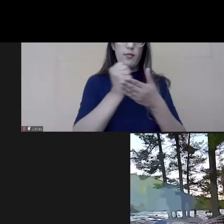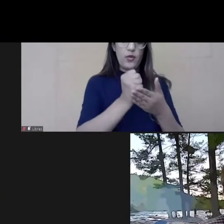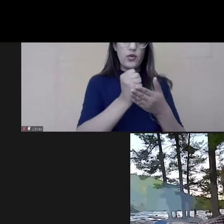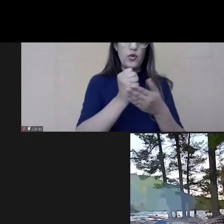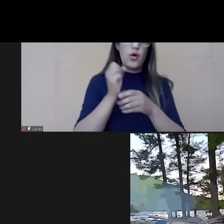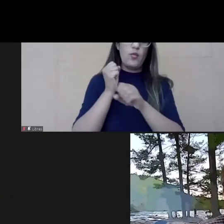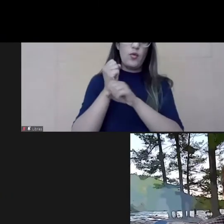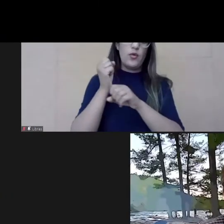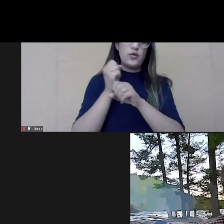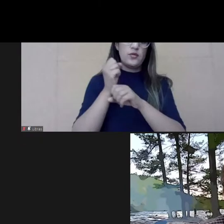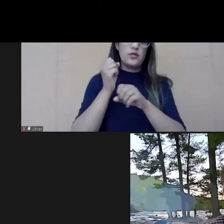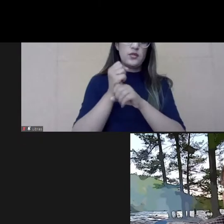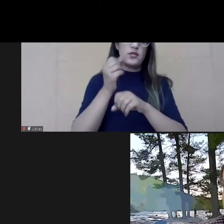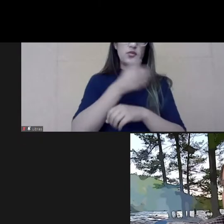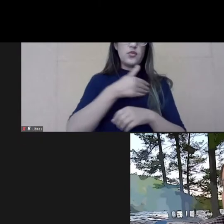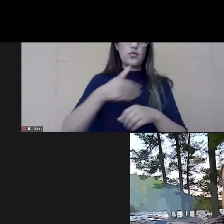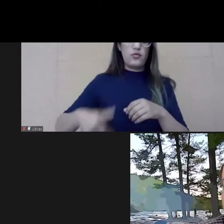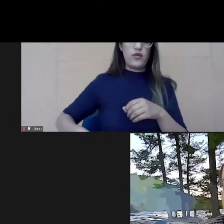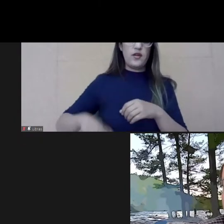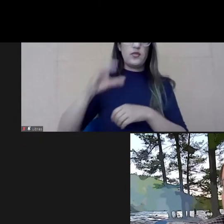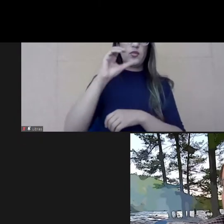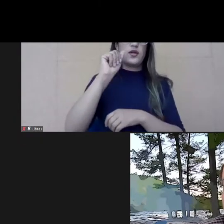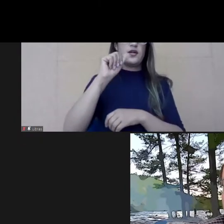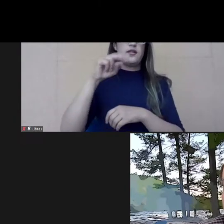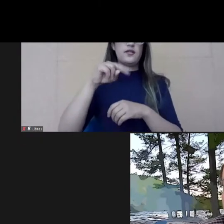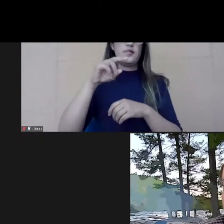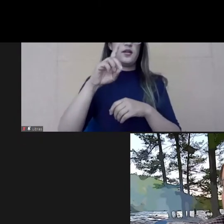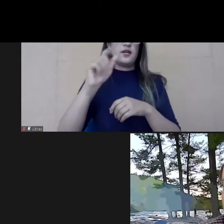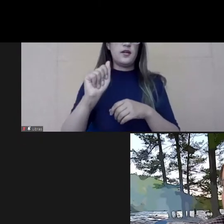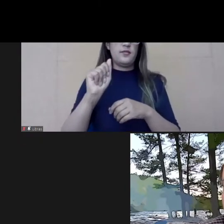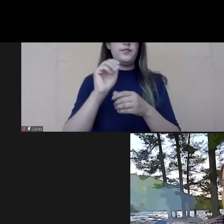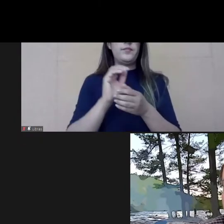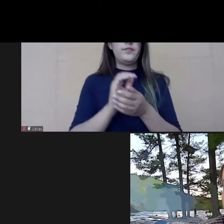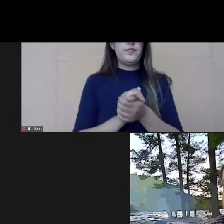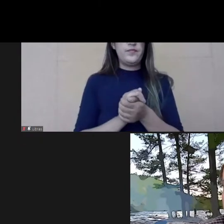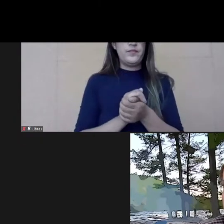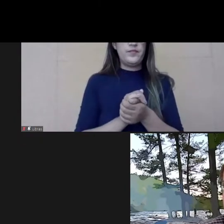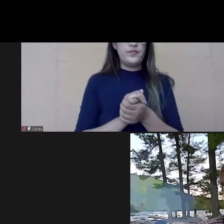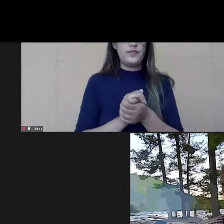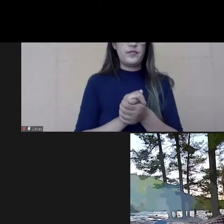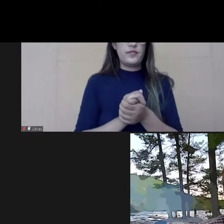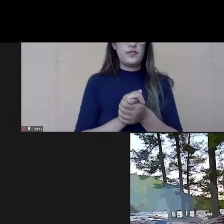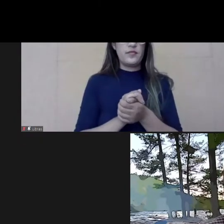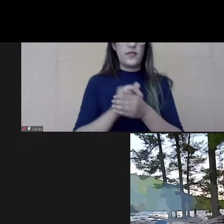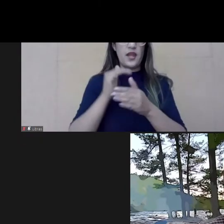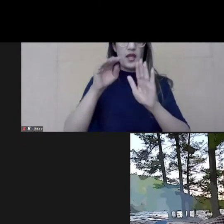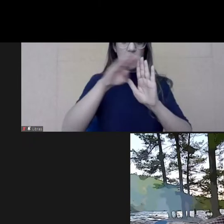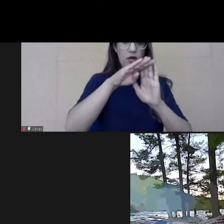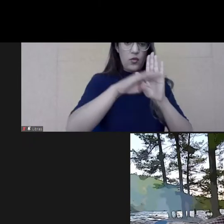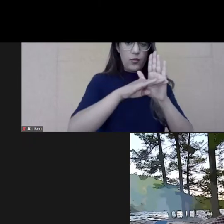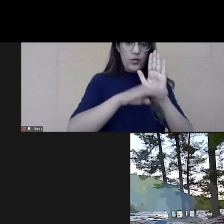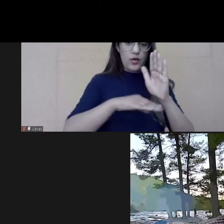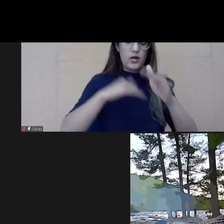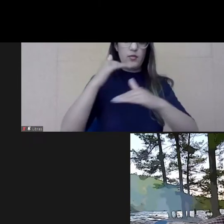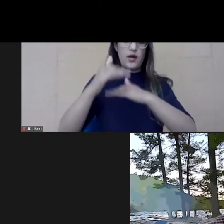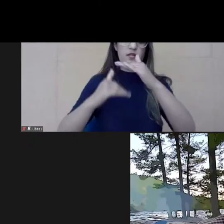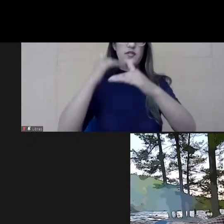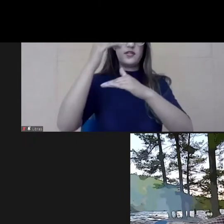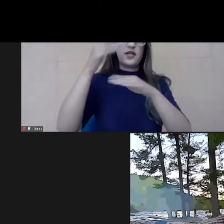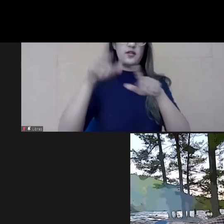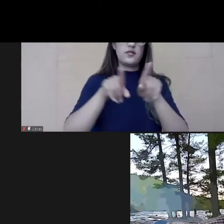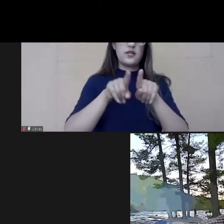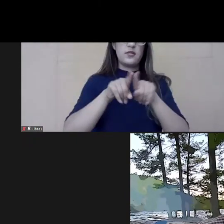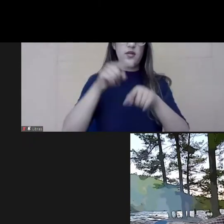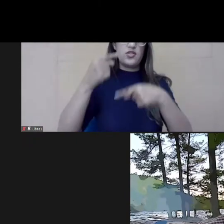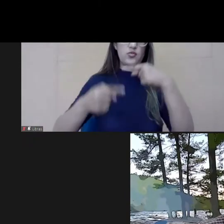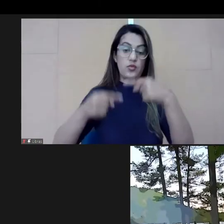the communities in the data for the Canadian government in the advanced program of the analysis for